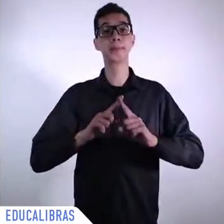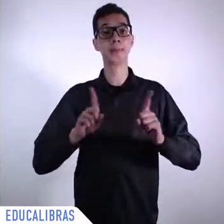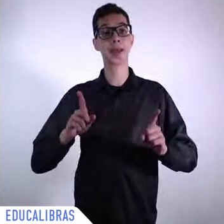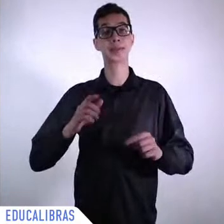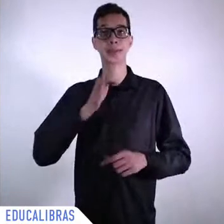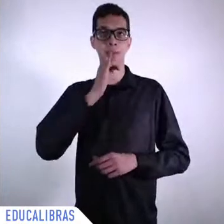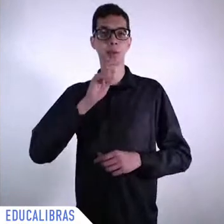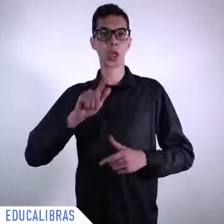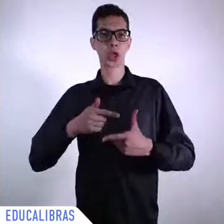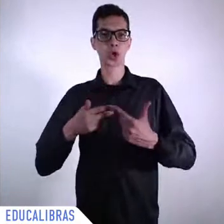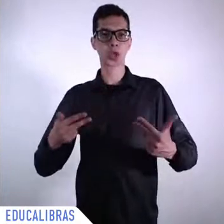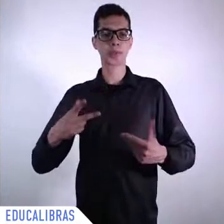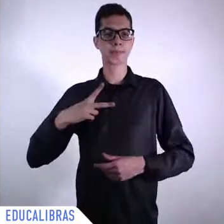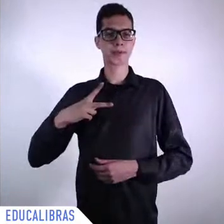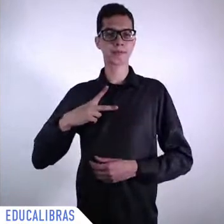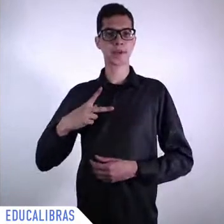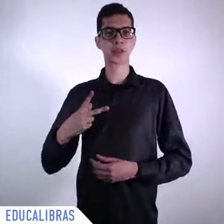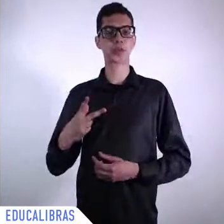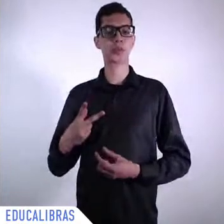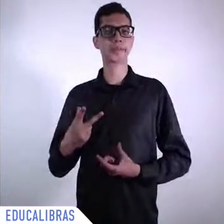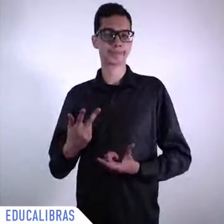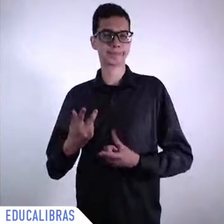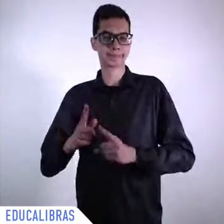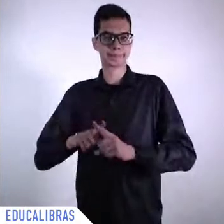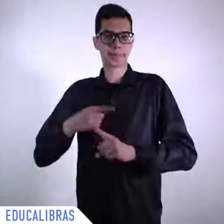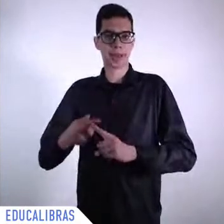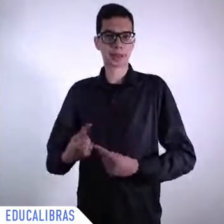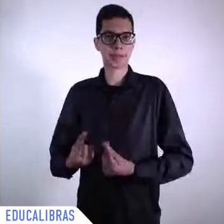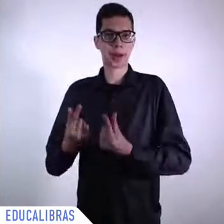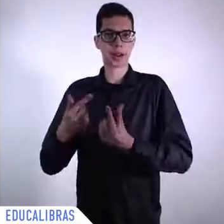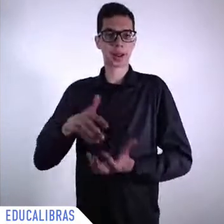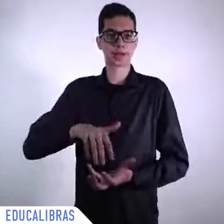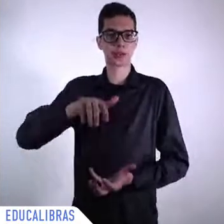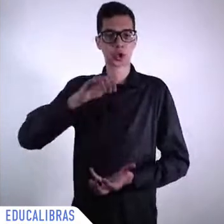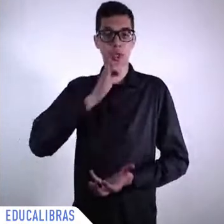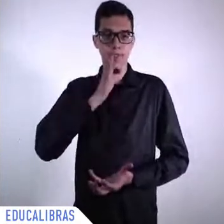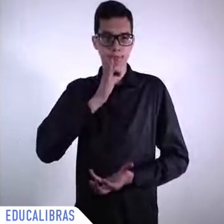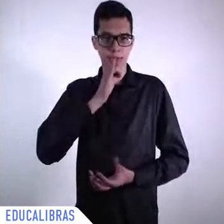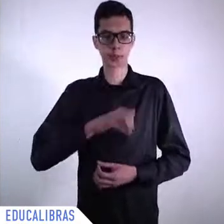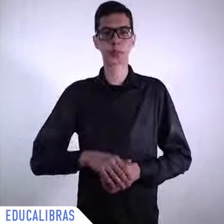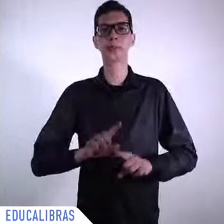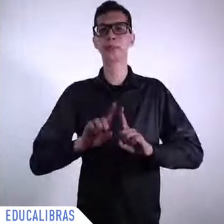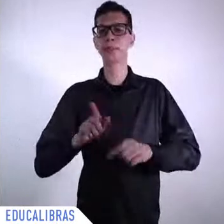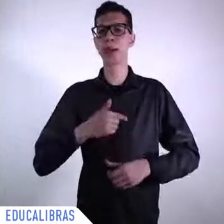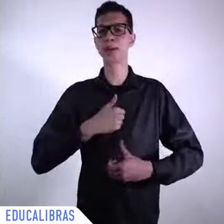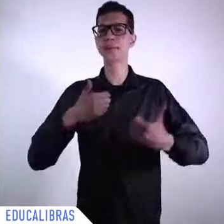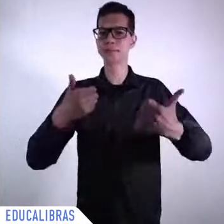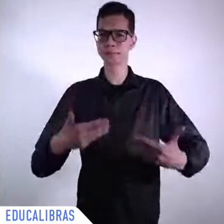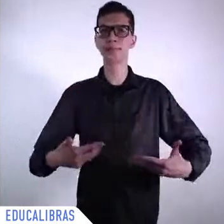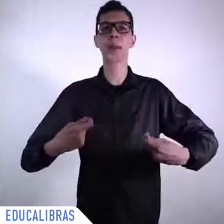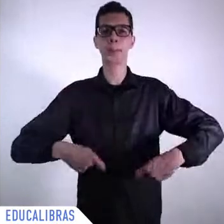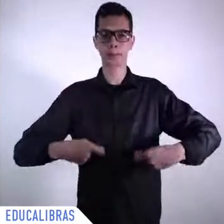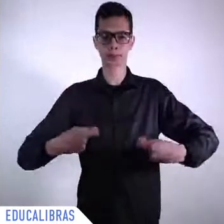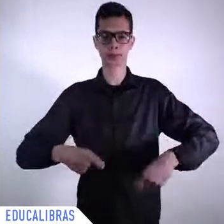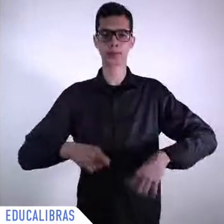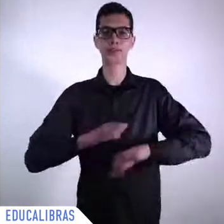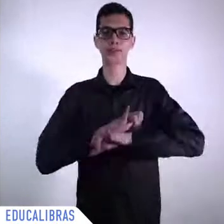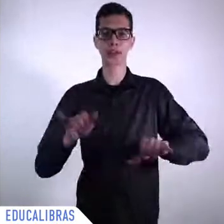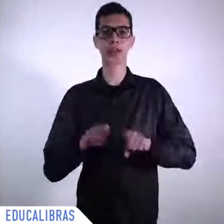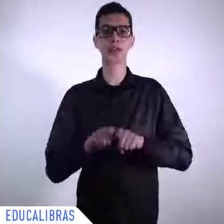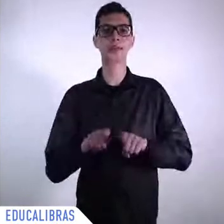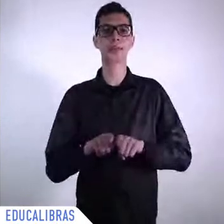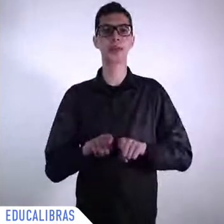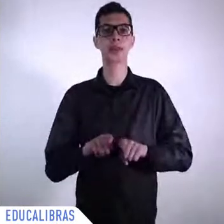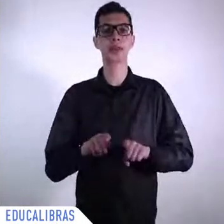Francis about the economy of Francis and Clara. and I think this is something also that we have to take